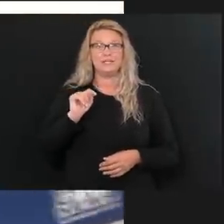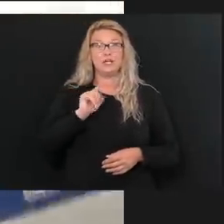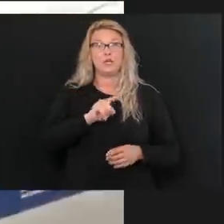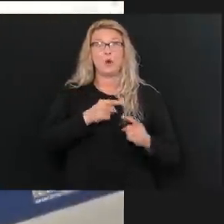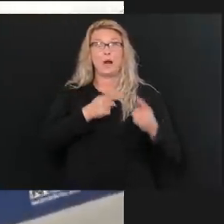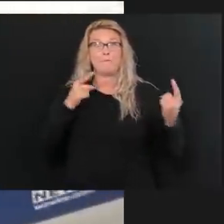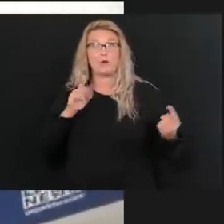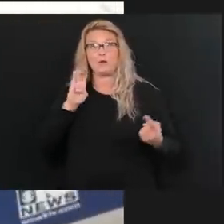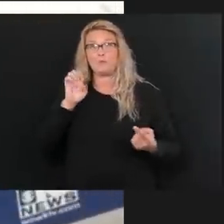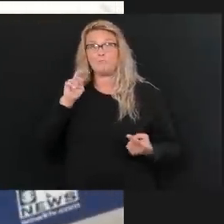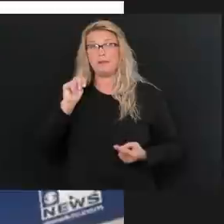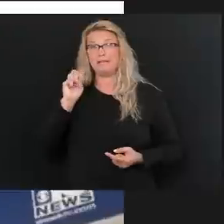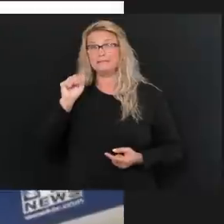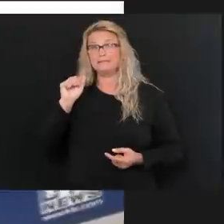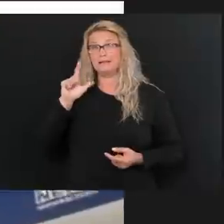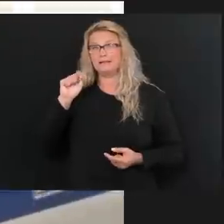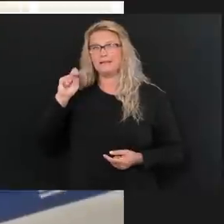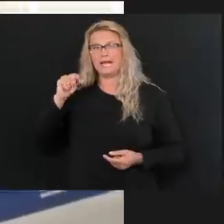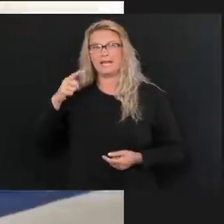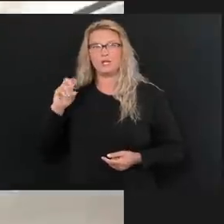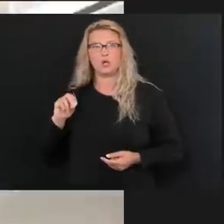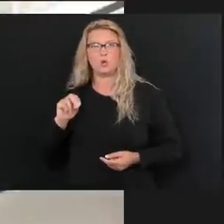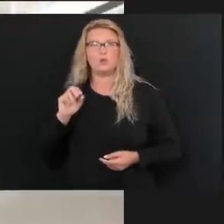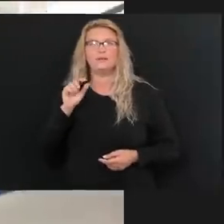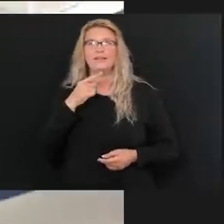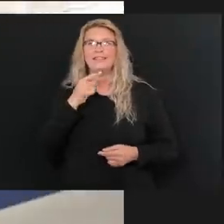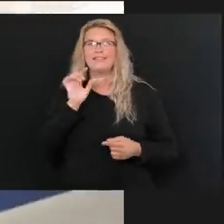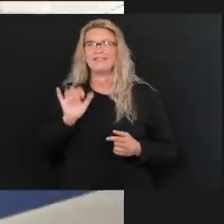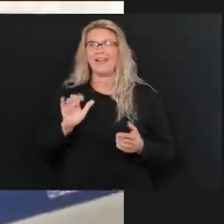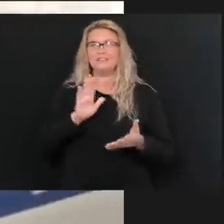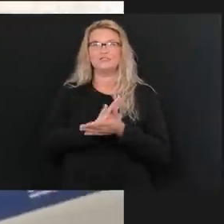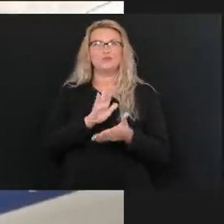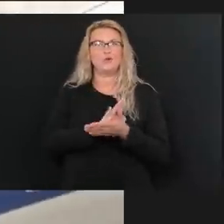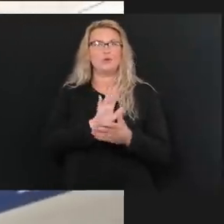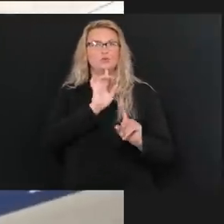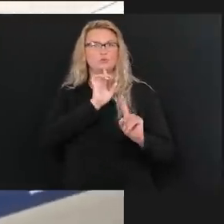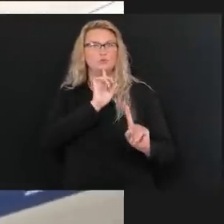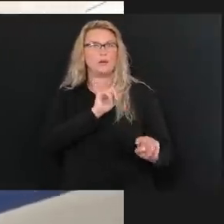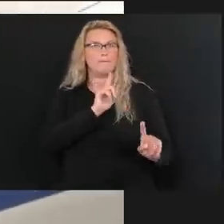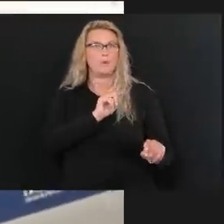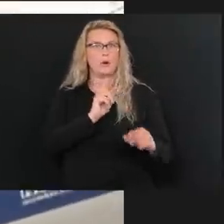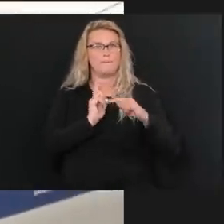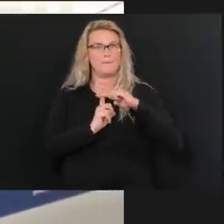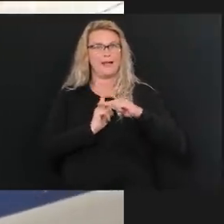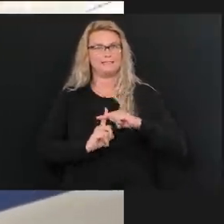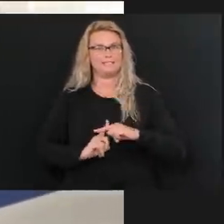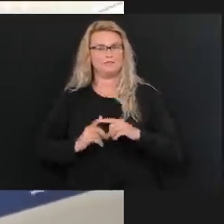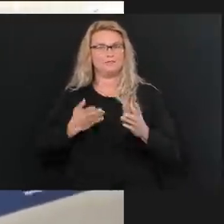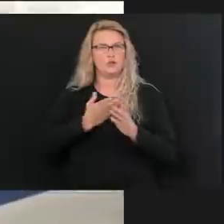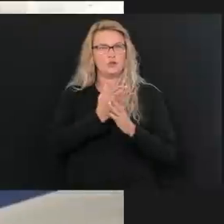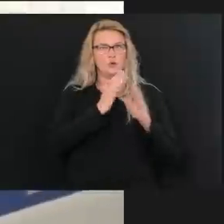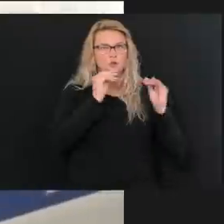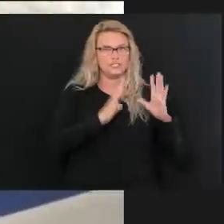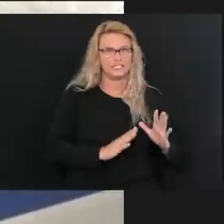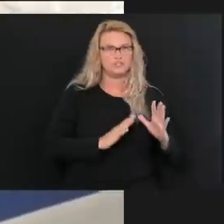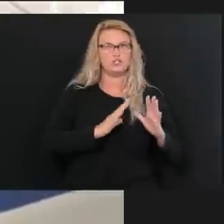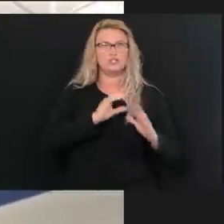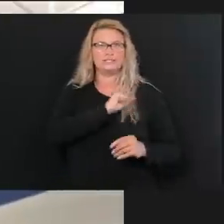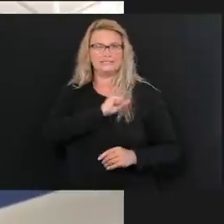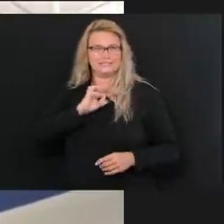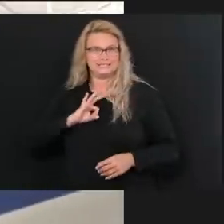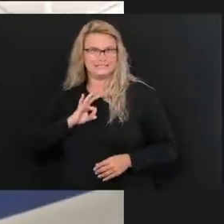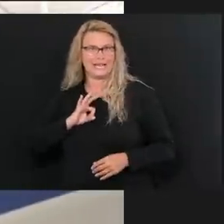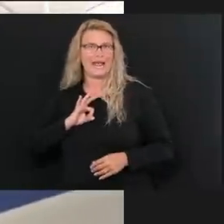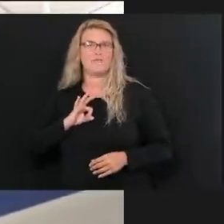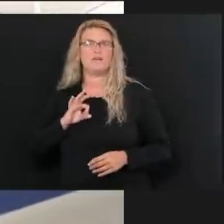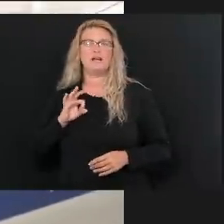the way schools or the requirement that schools report cases among students, teachers, and staff has changed and they're